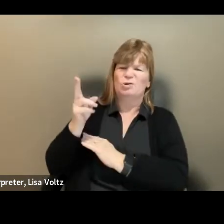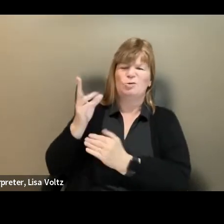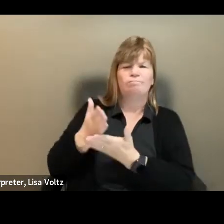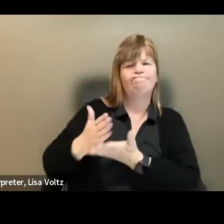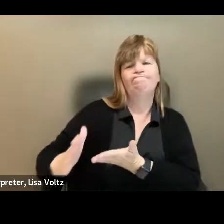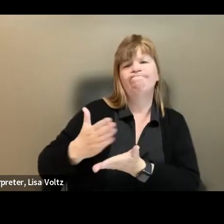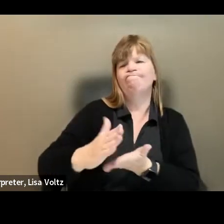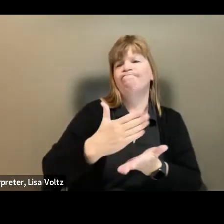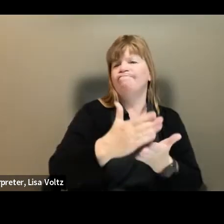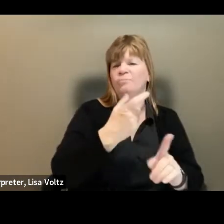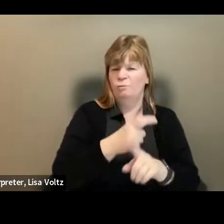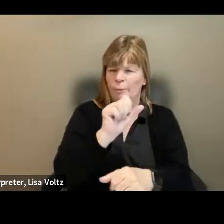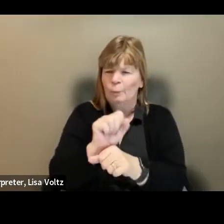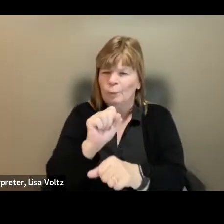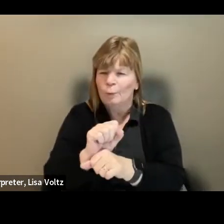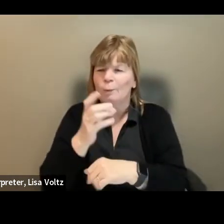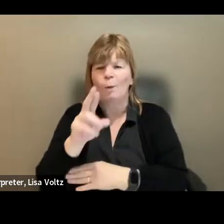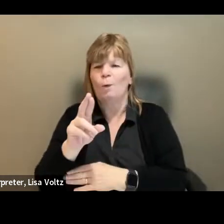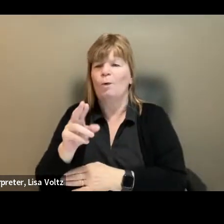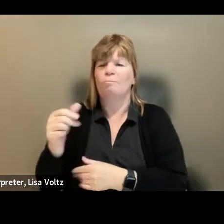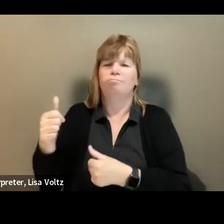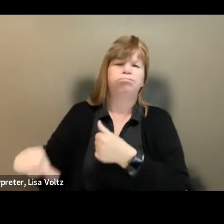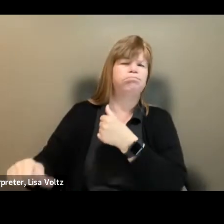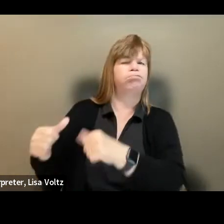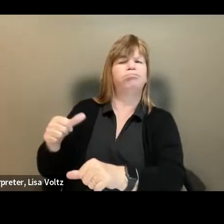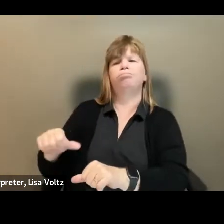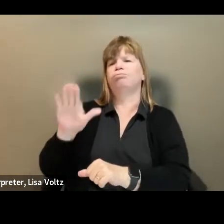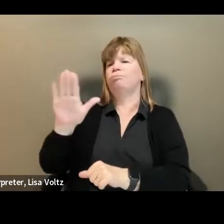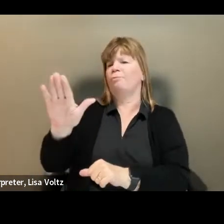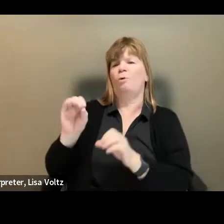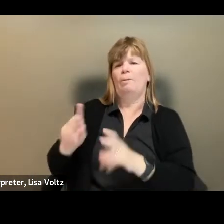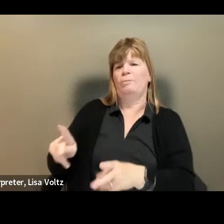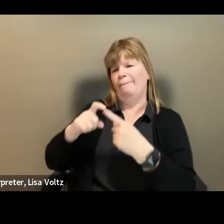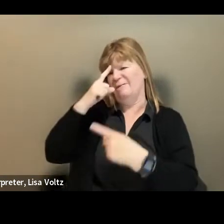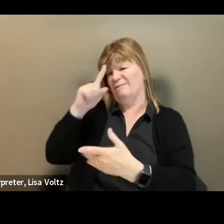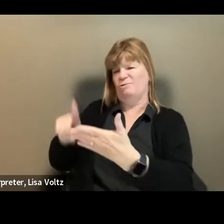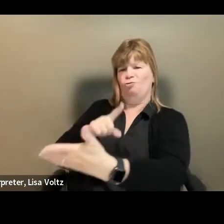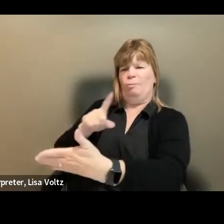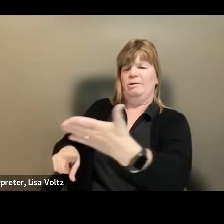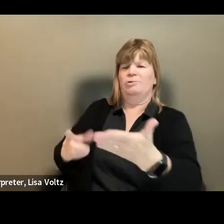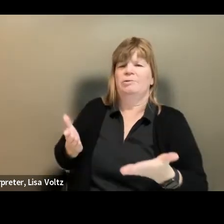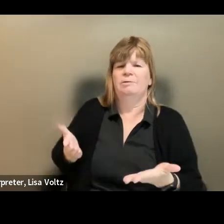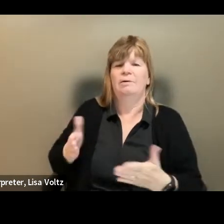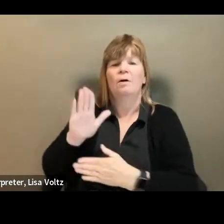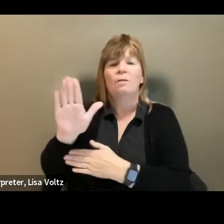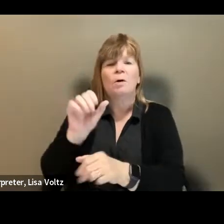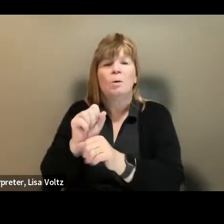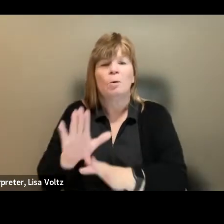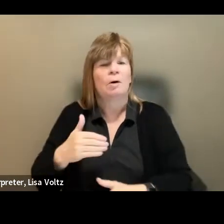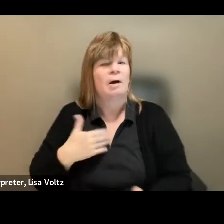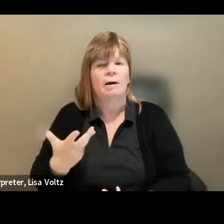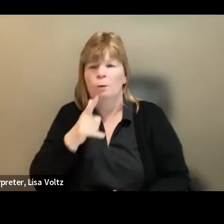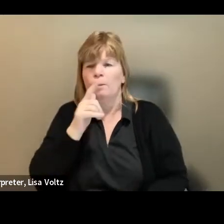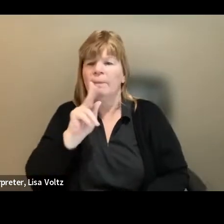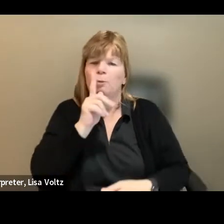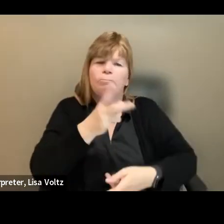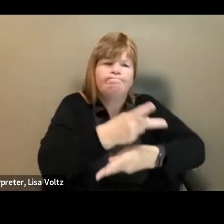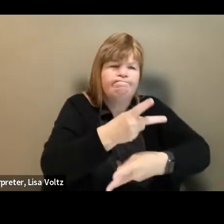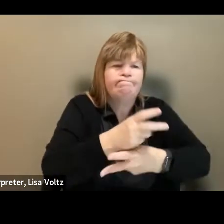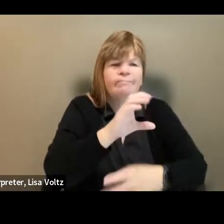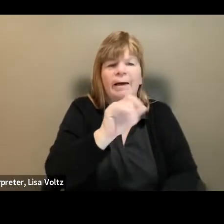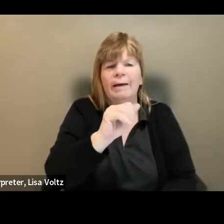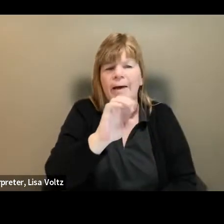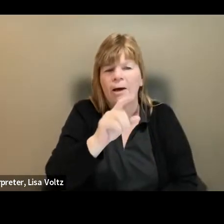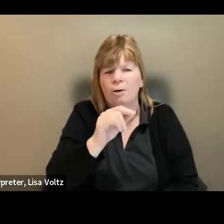in the workplace or denied opportunity because of discrimination. These workers include caregivers, older workers,